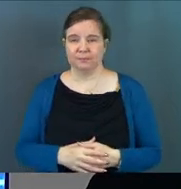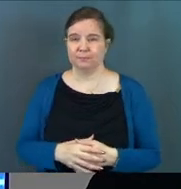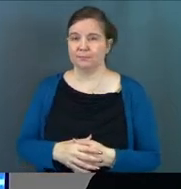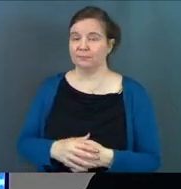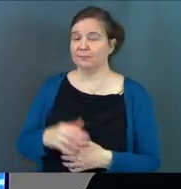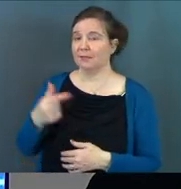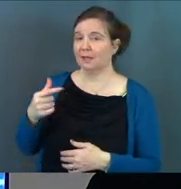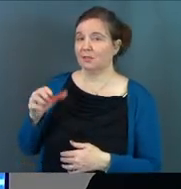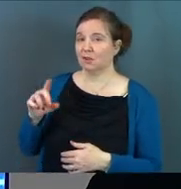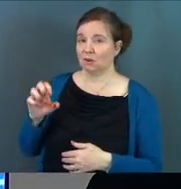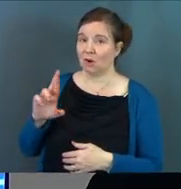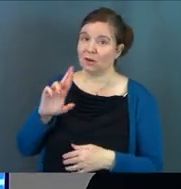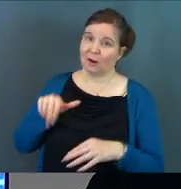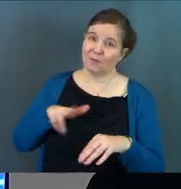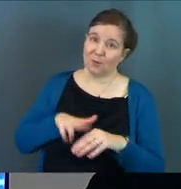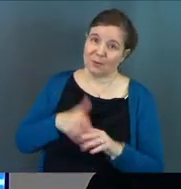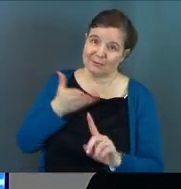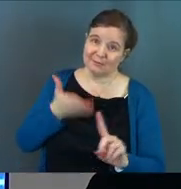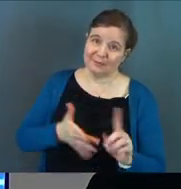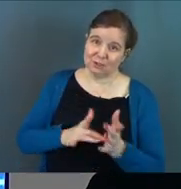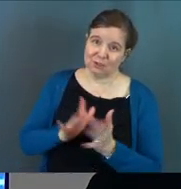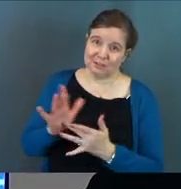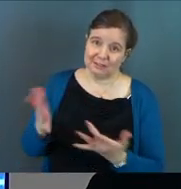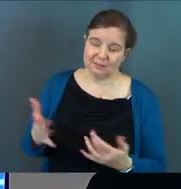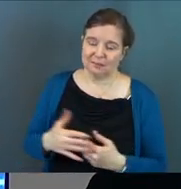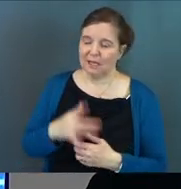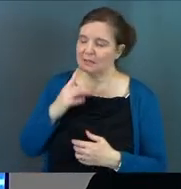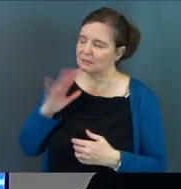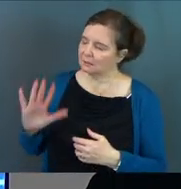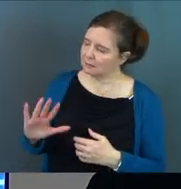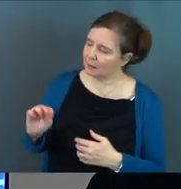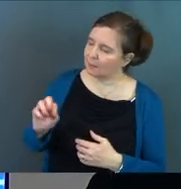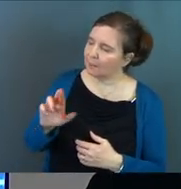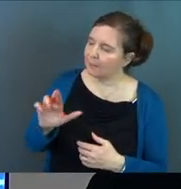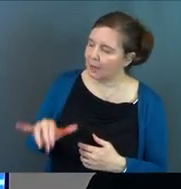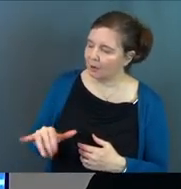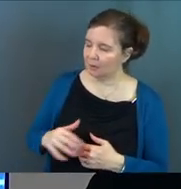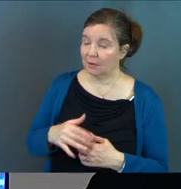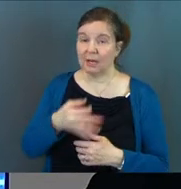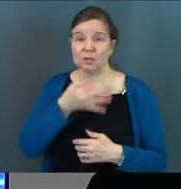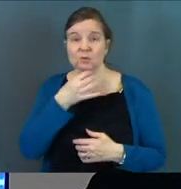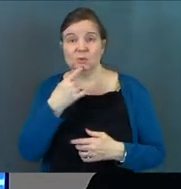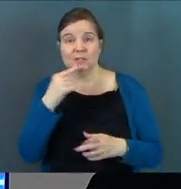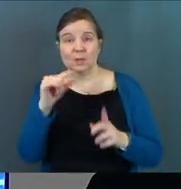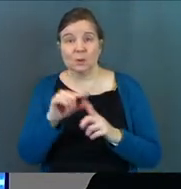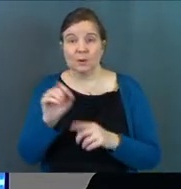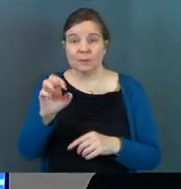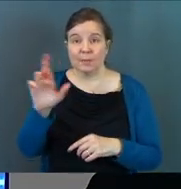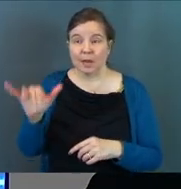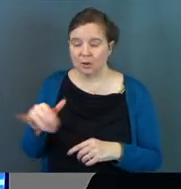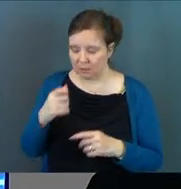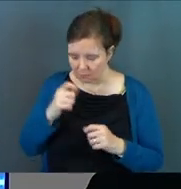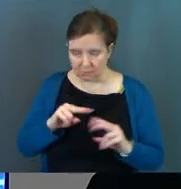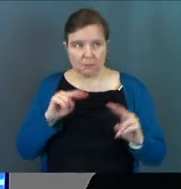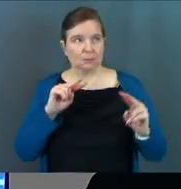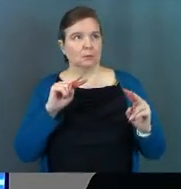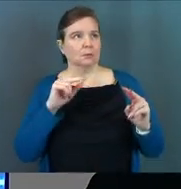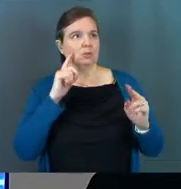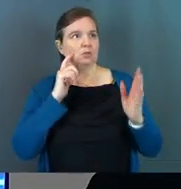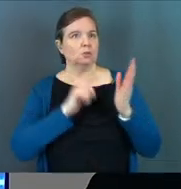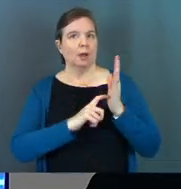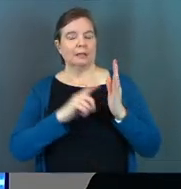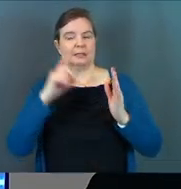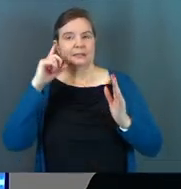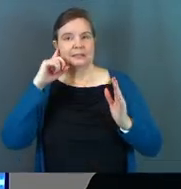And the gardener, of course, is Jesus. And he says Mary to her. And as soon as he says Mary to her, she recognizes